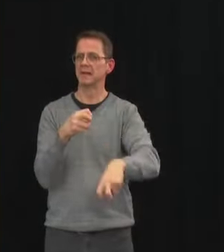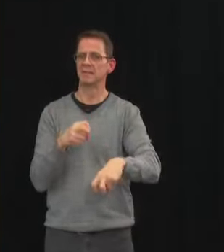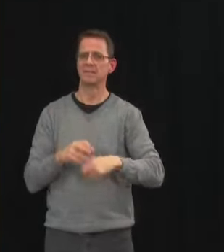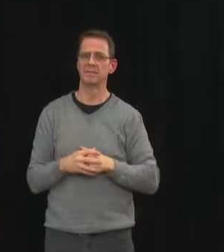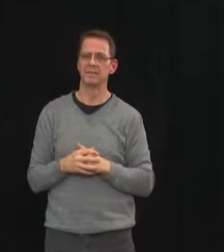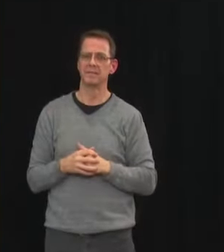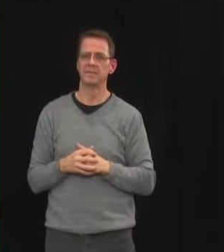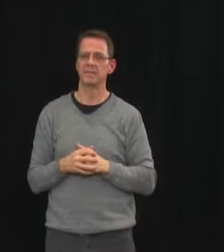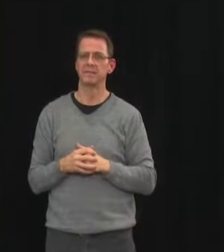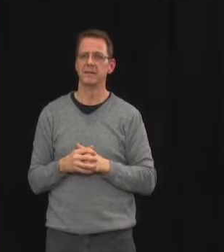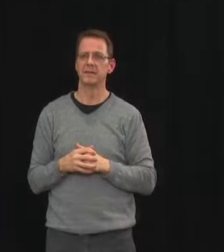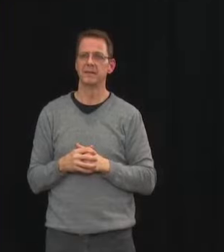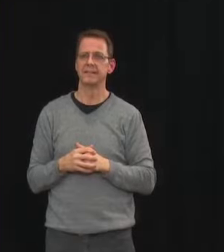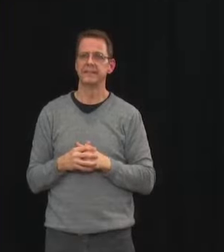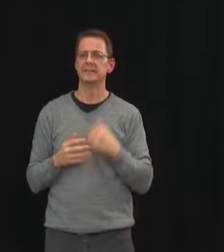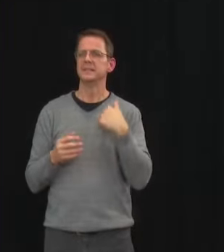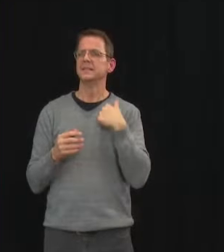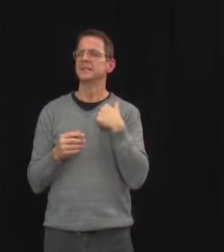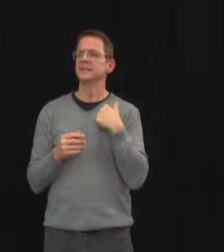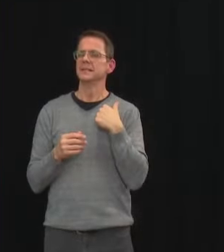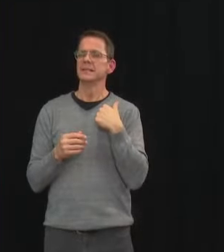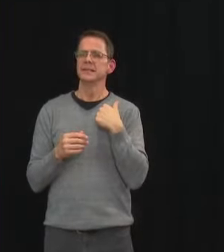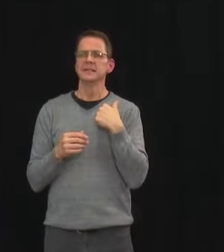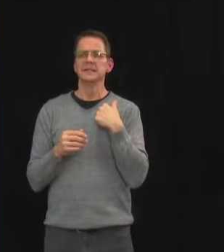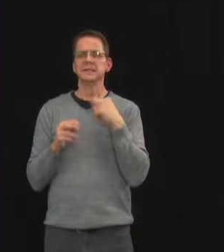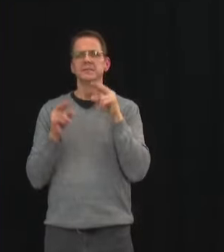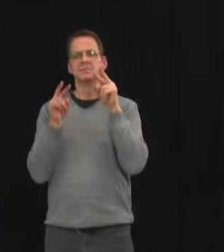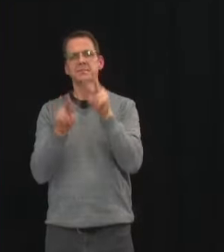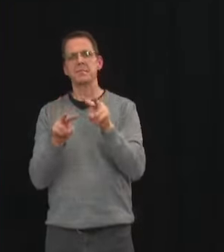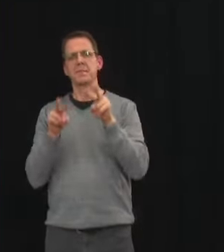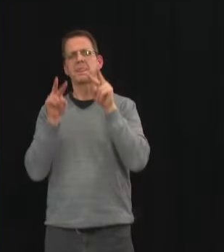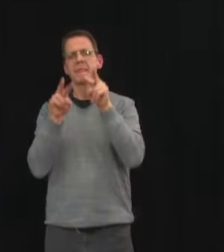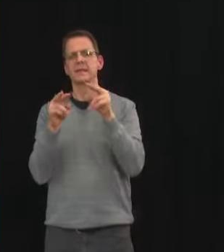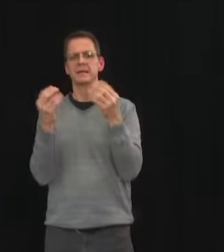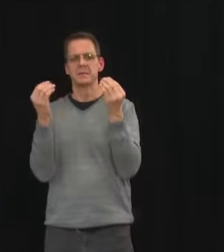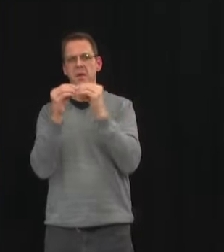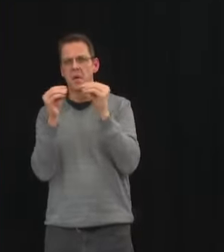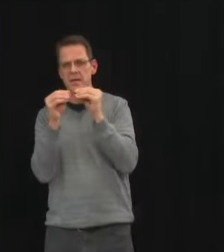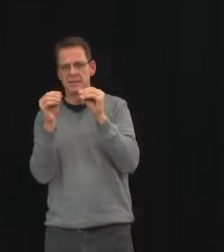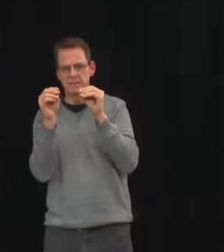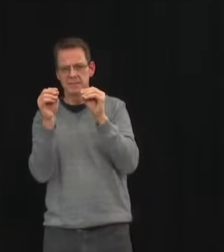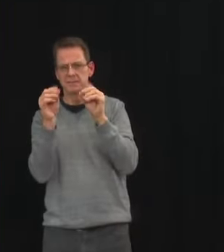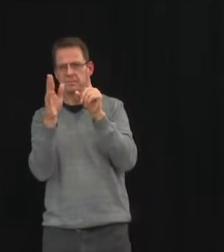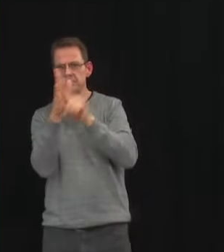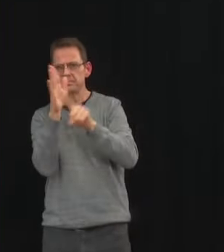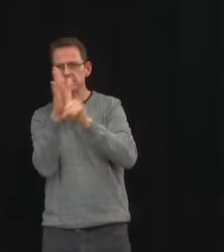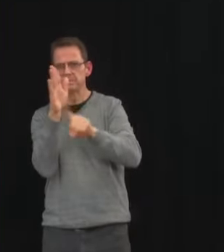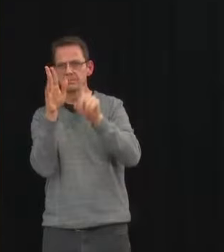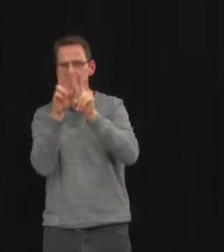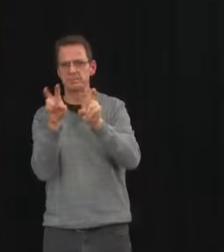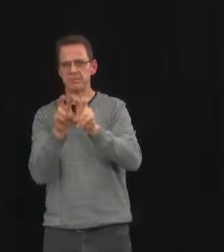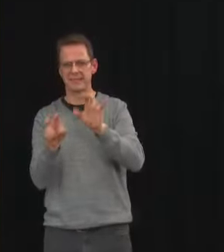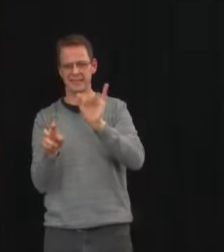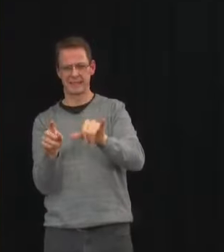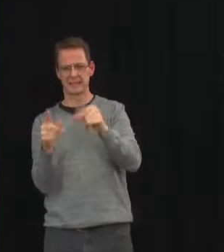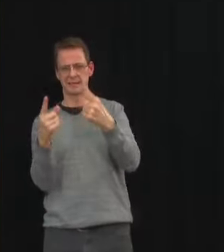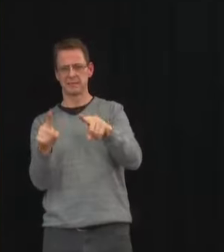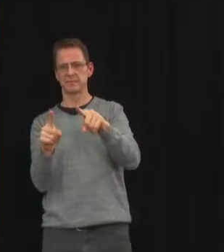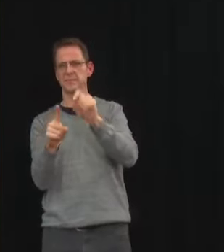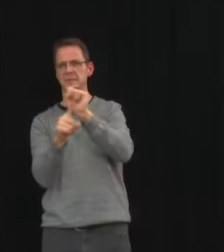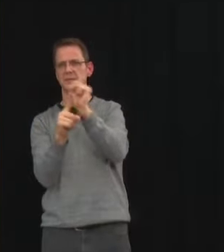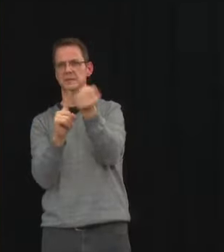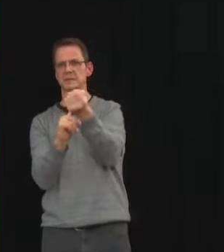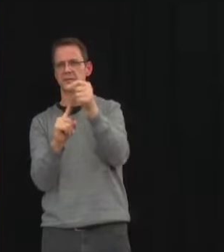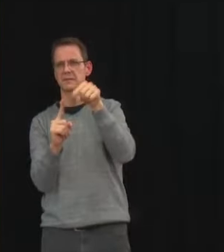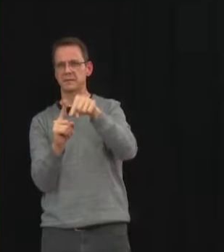hope that i'm looking forward to further advice from dr hinshaw and her team on when it would be deemed safe to move